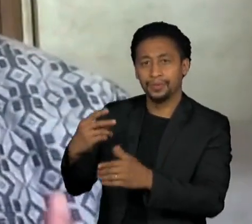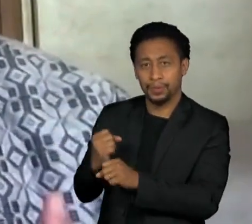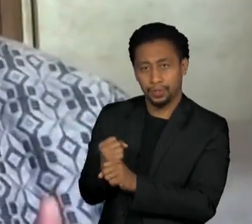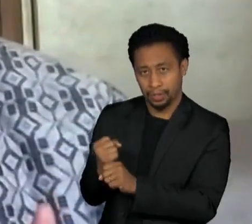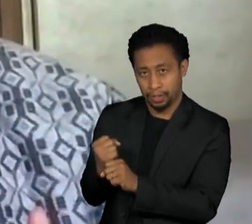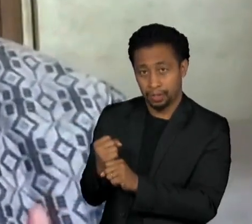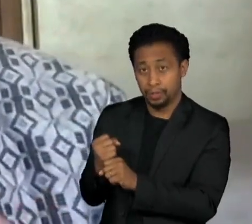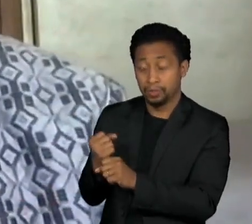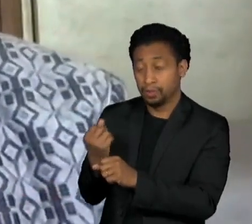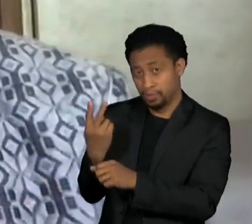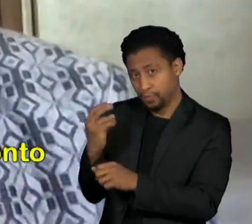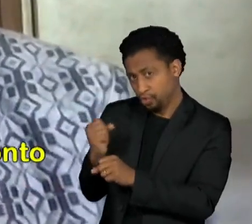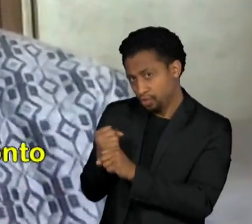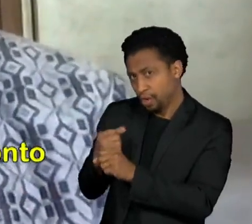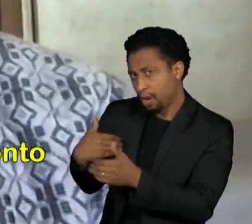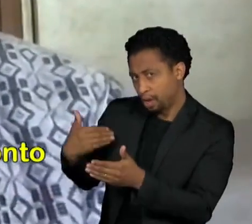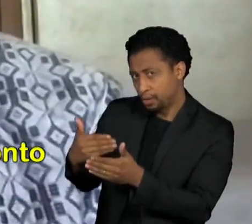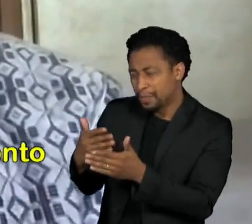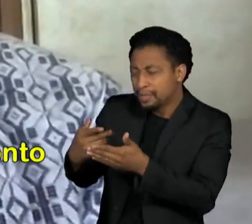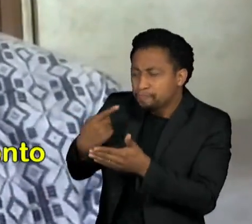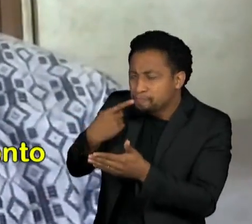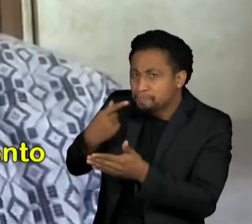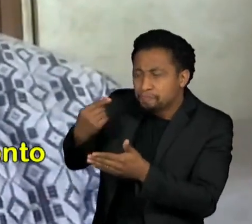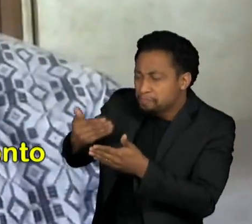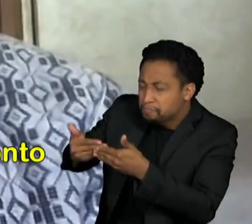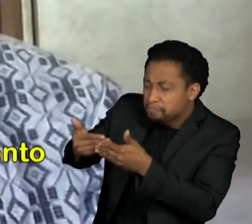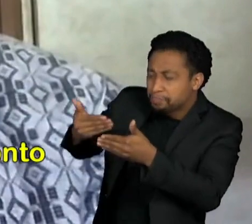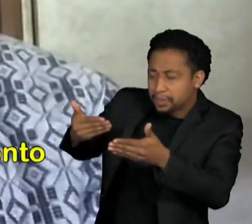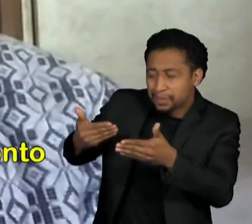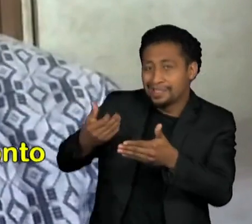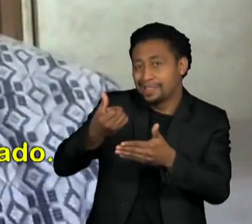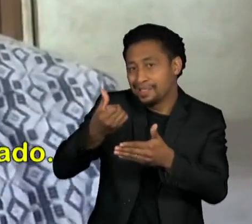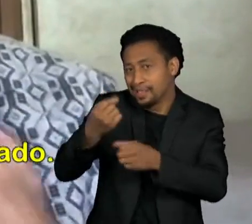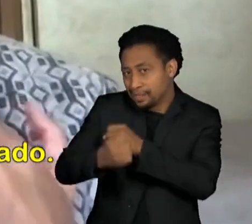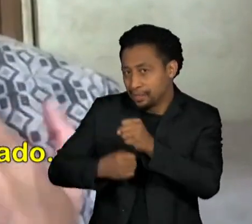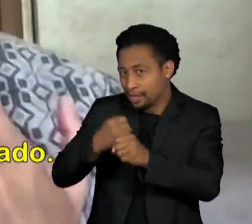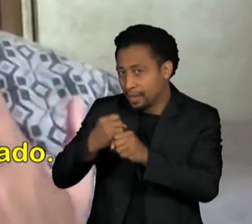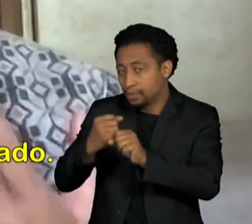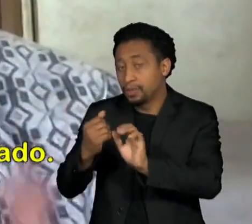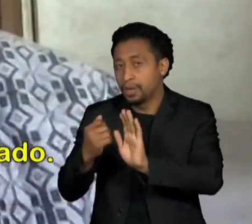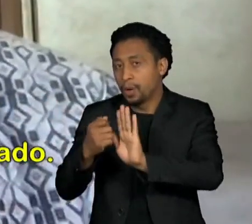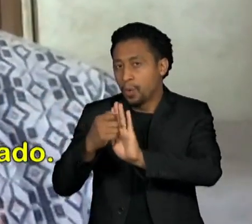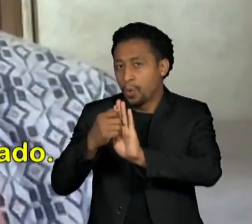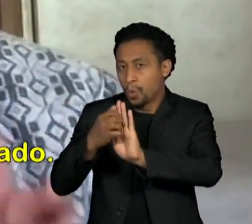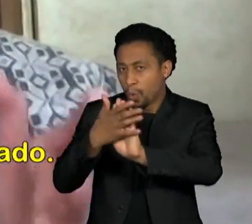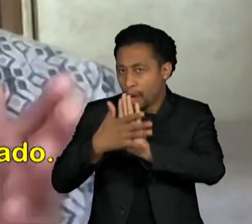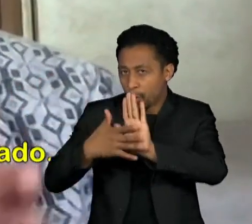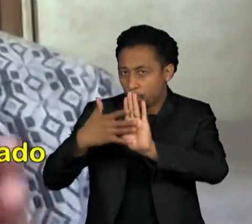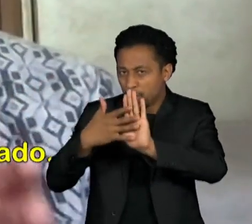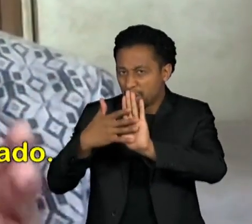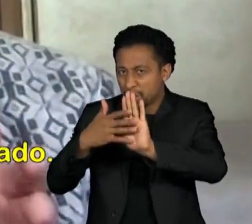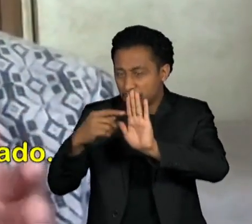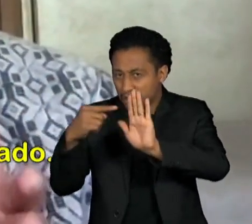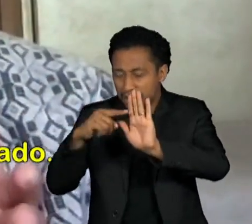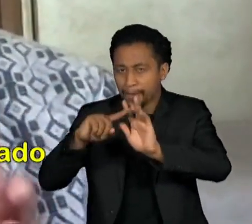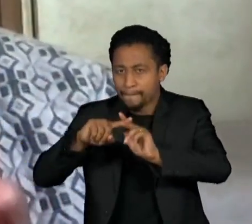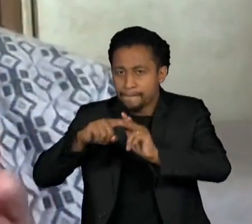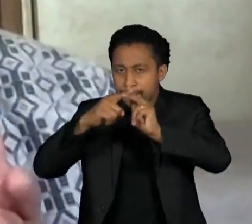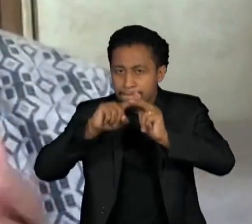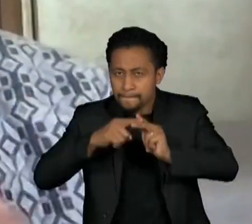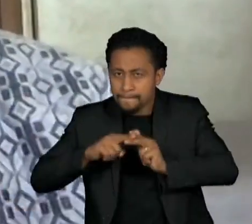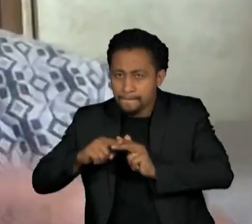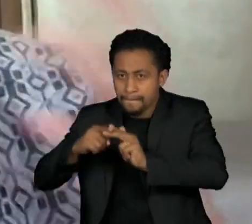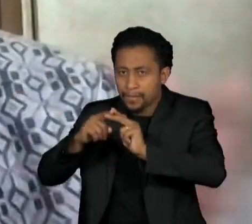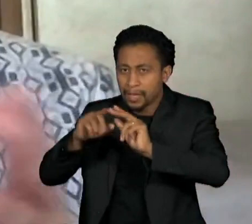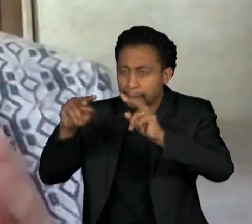last six years, they've changed their algorithms to the point that it has destroyed our shared space.